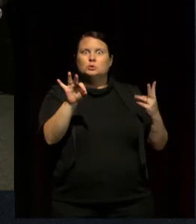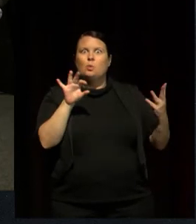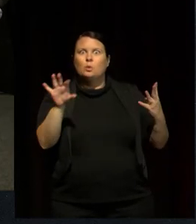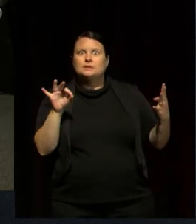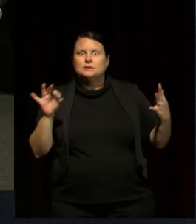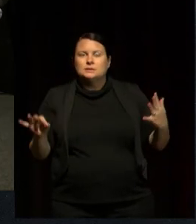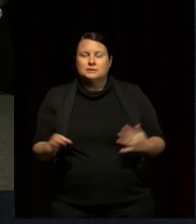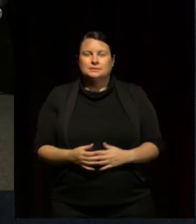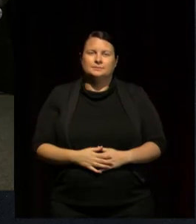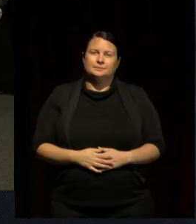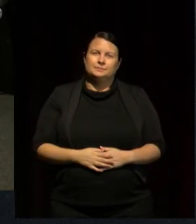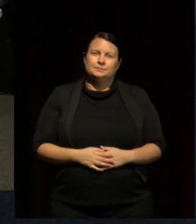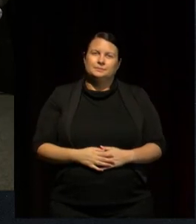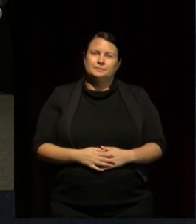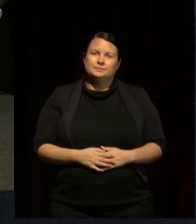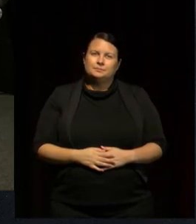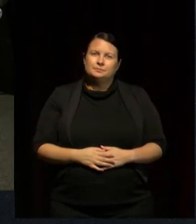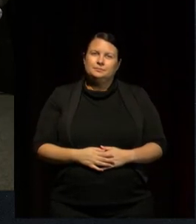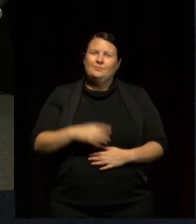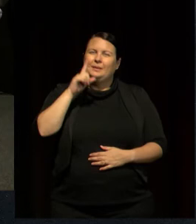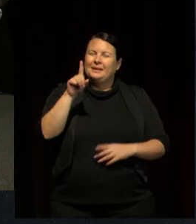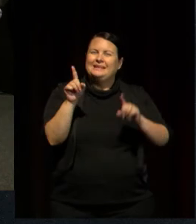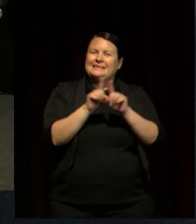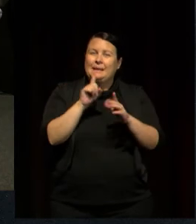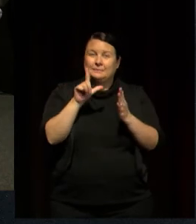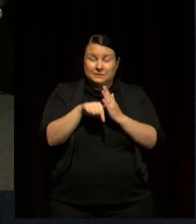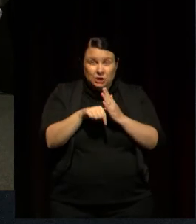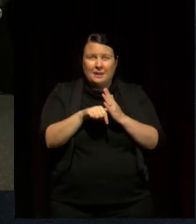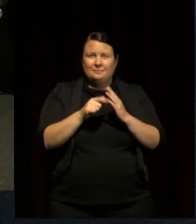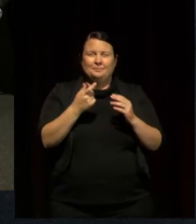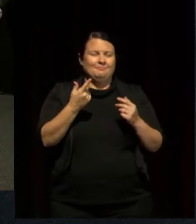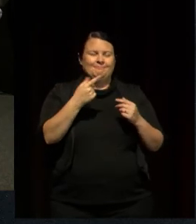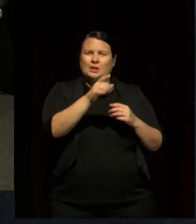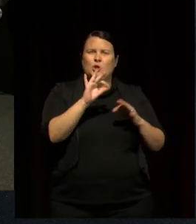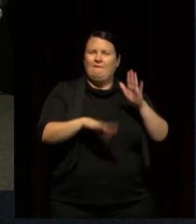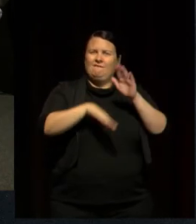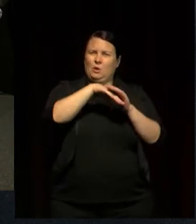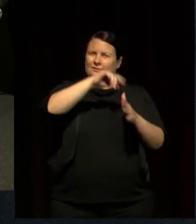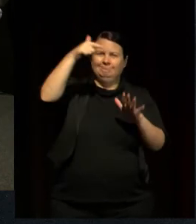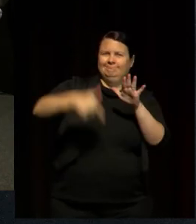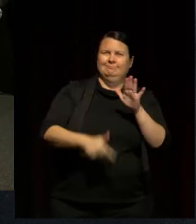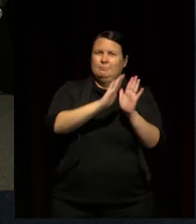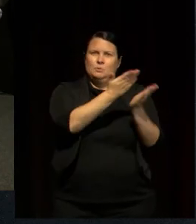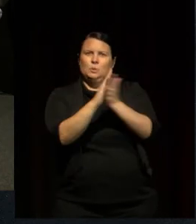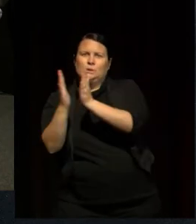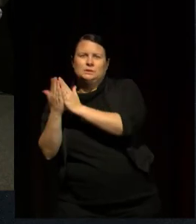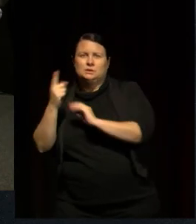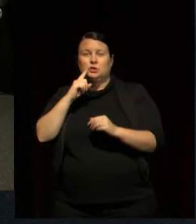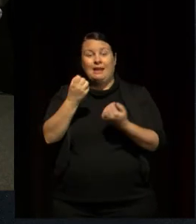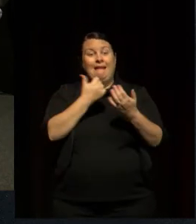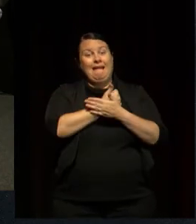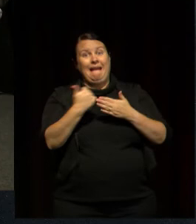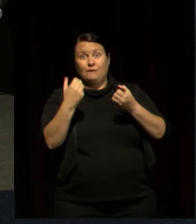for everyone, but also very limited. And poignantly, she says, In every mobile library